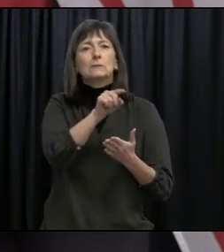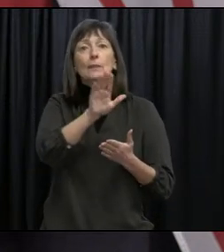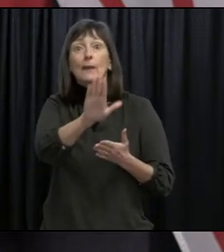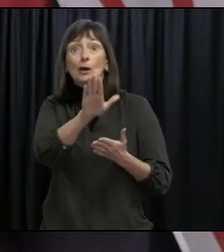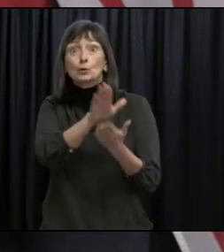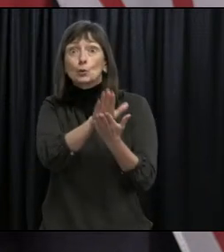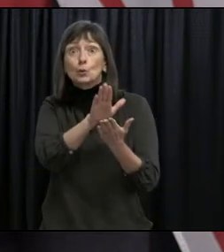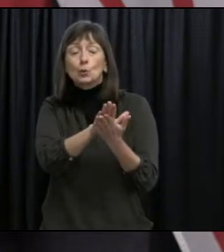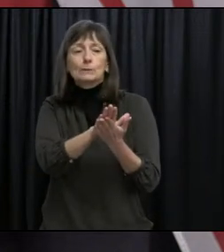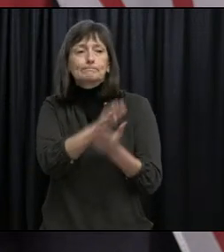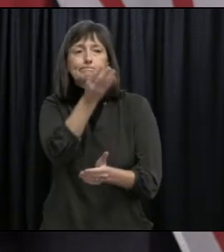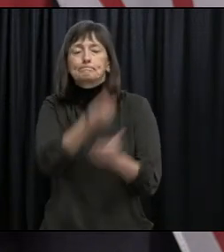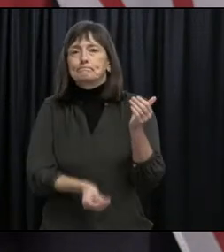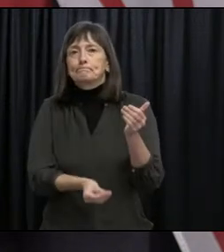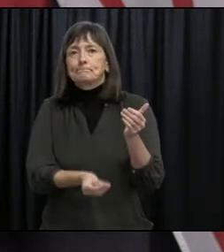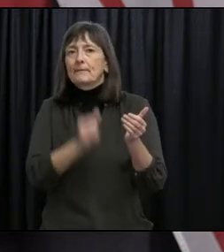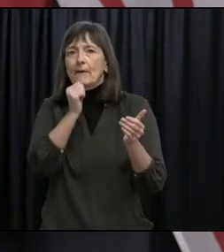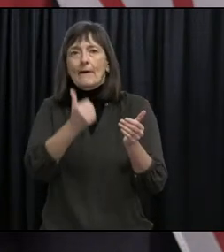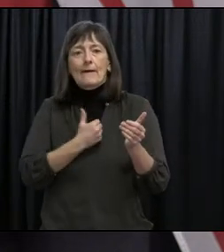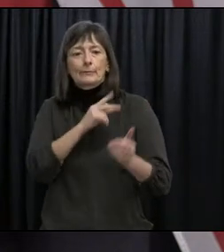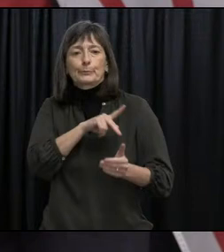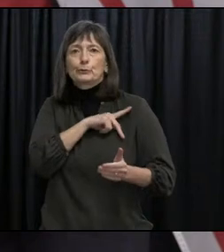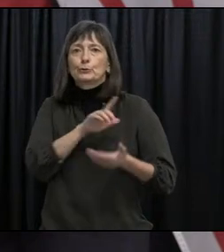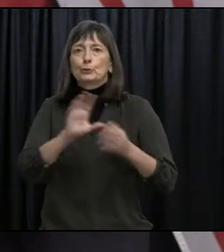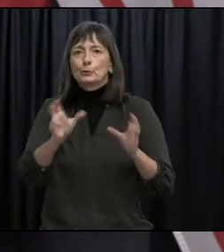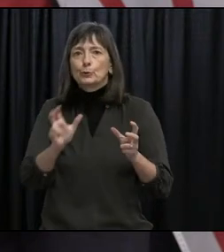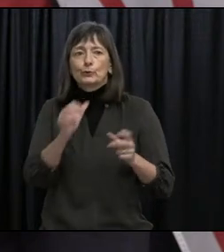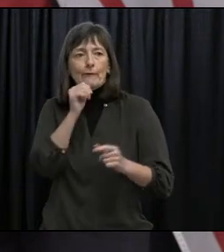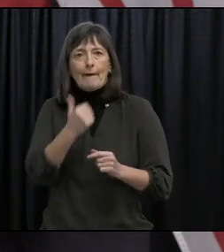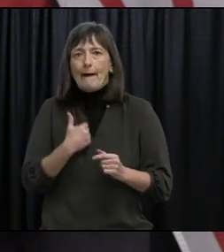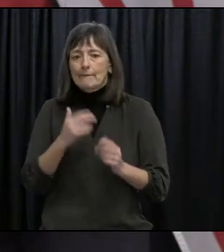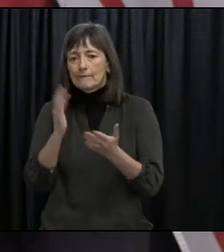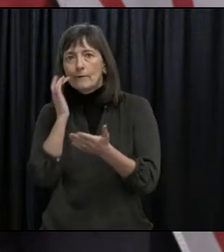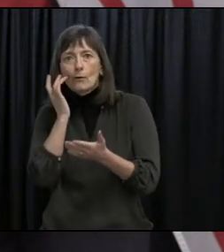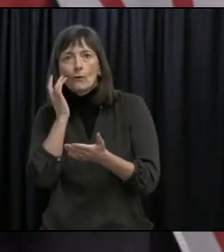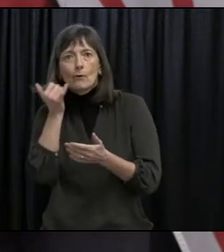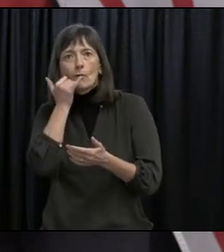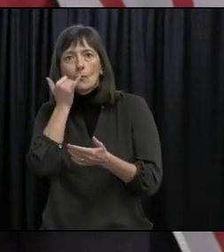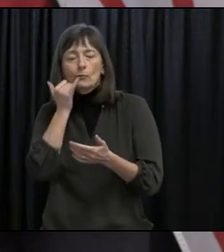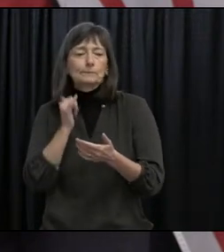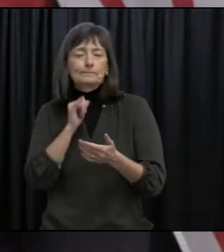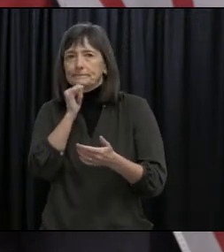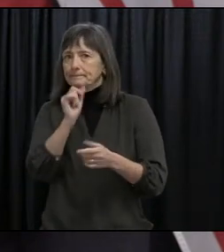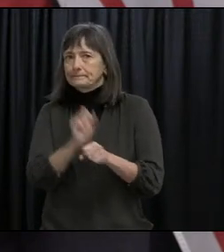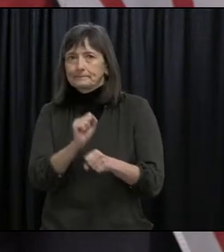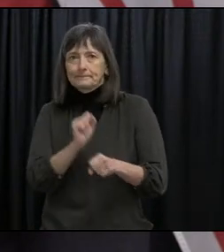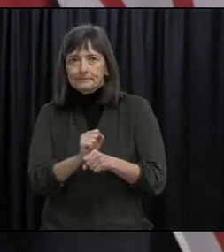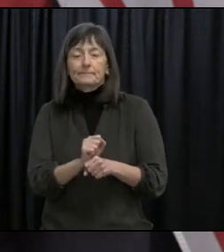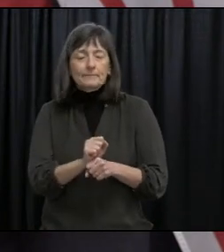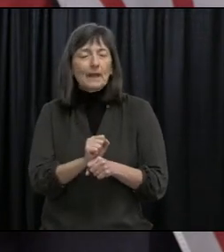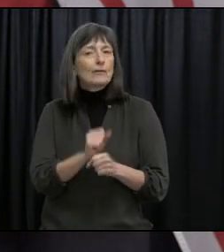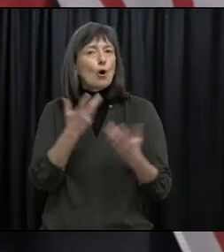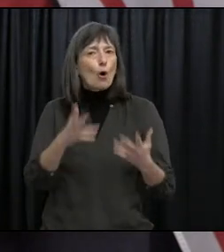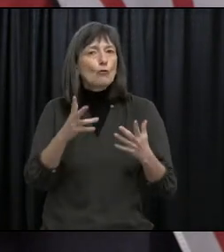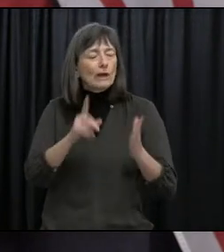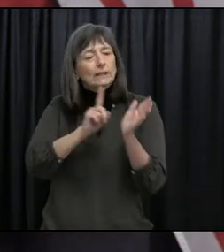communities who do not have personal devices in their homes that will work for online learning.